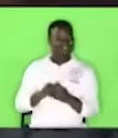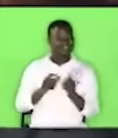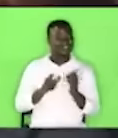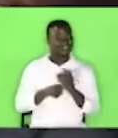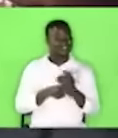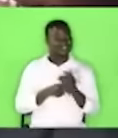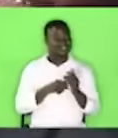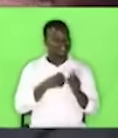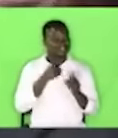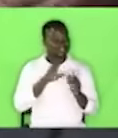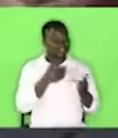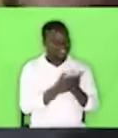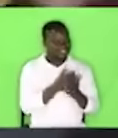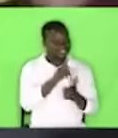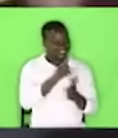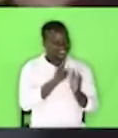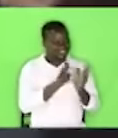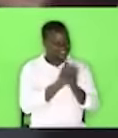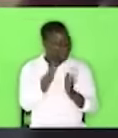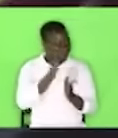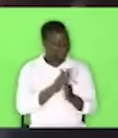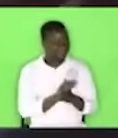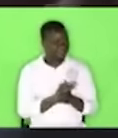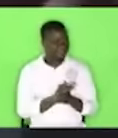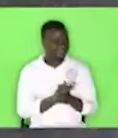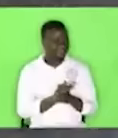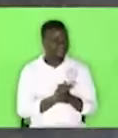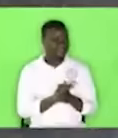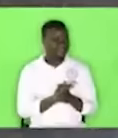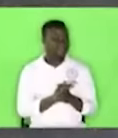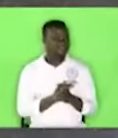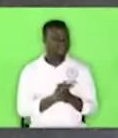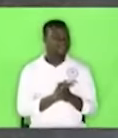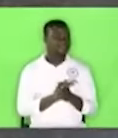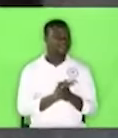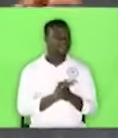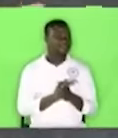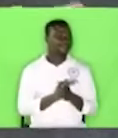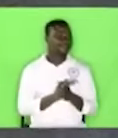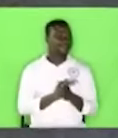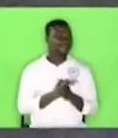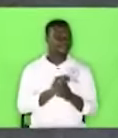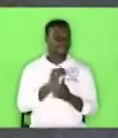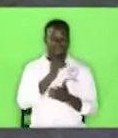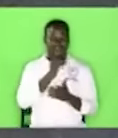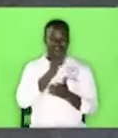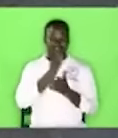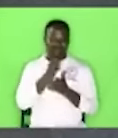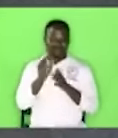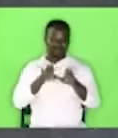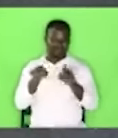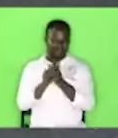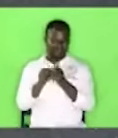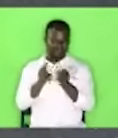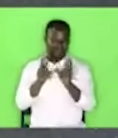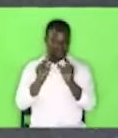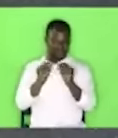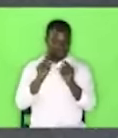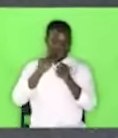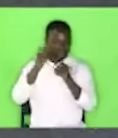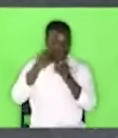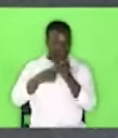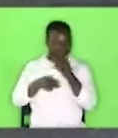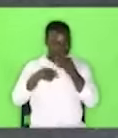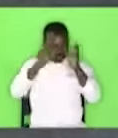there in three hours. Now, listen, I don't want you to behave like that, but you see, what is causing this